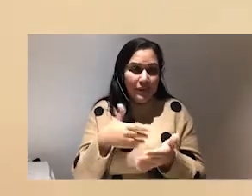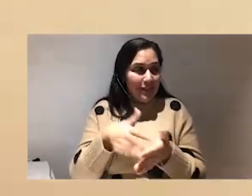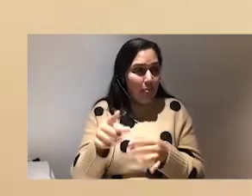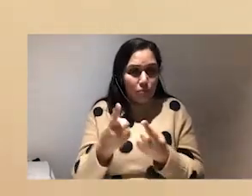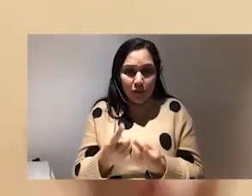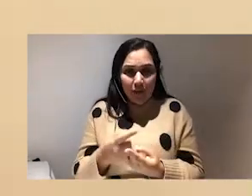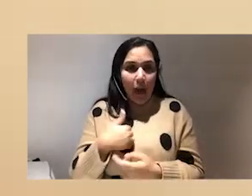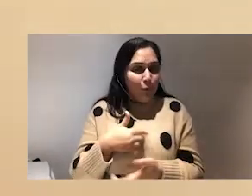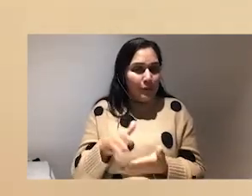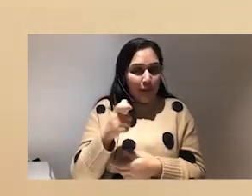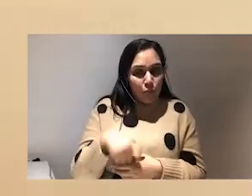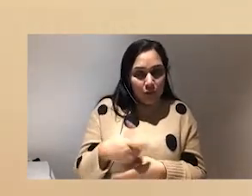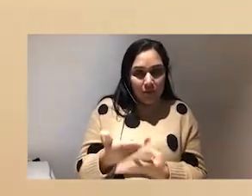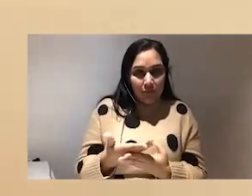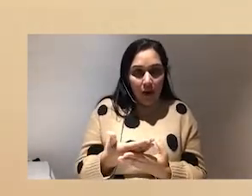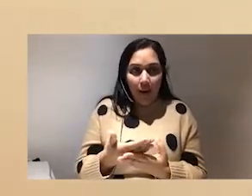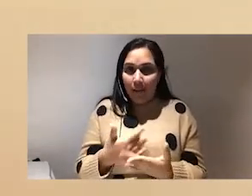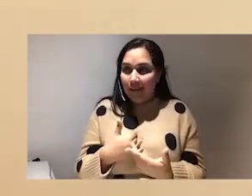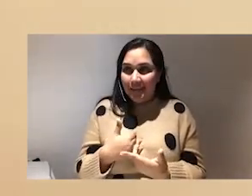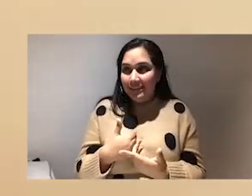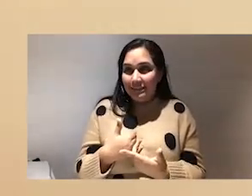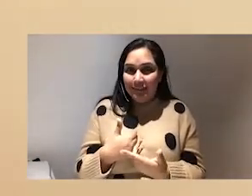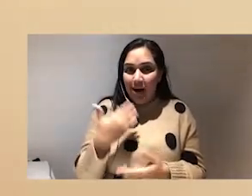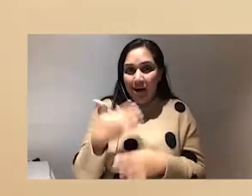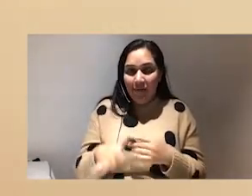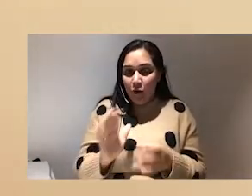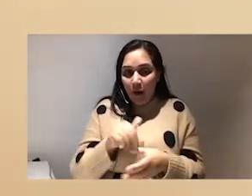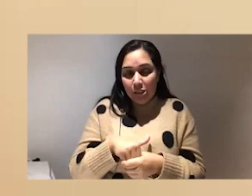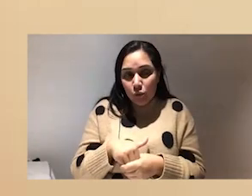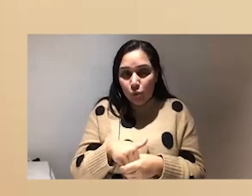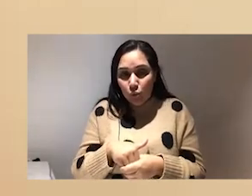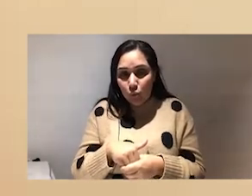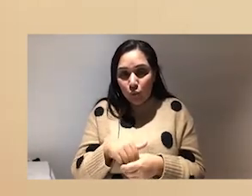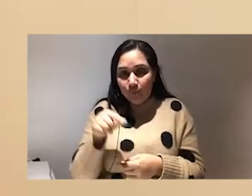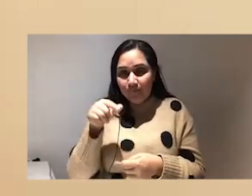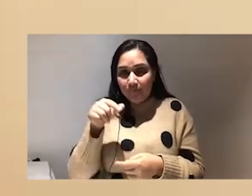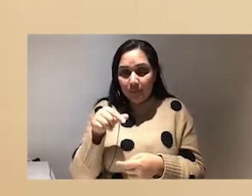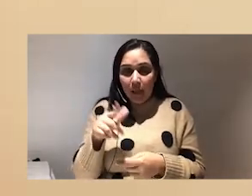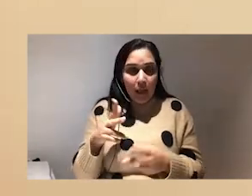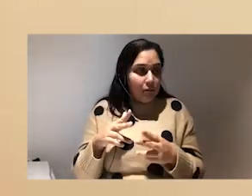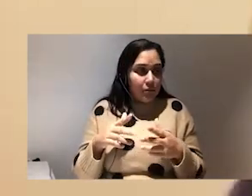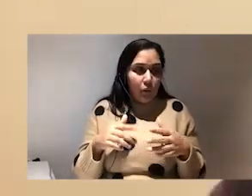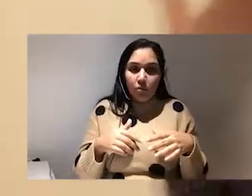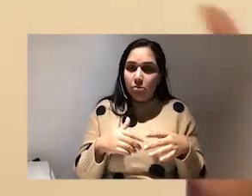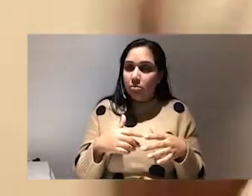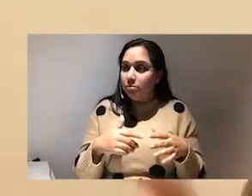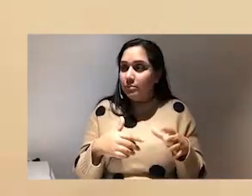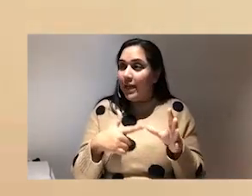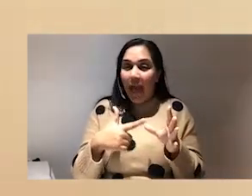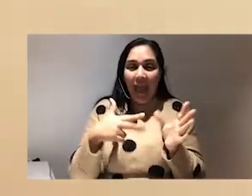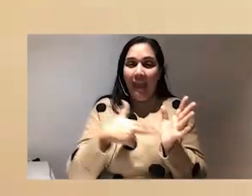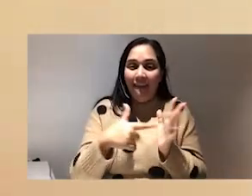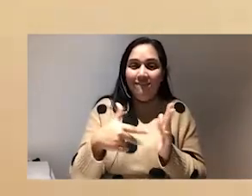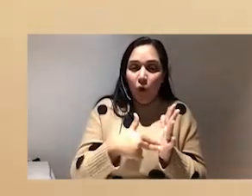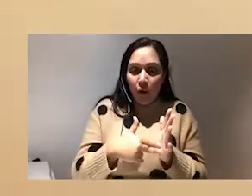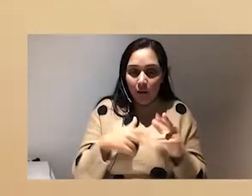I'm not a salesperson. I never got into the Avalon pyramid pyramid scheme thing at school. That's not my